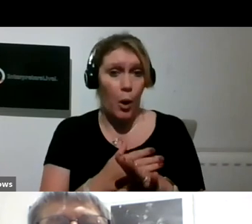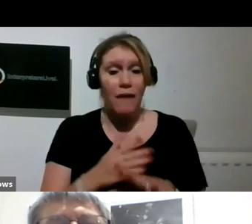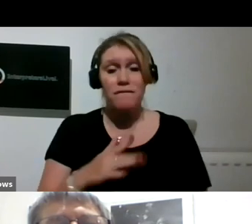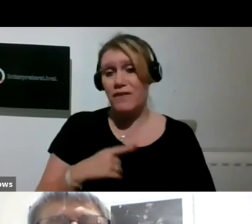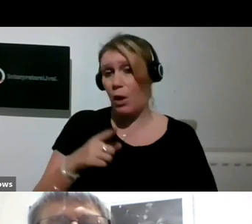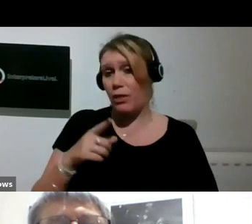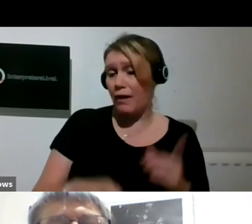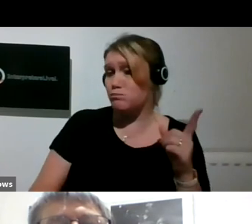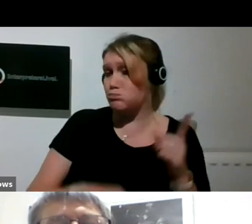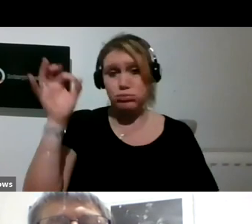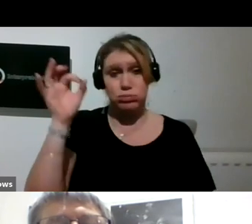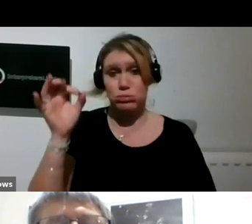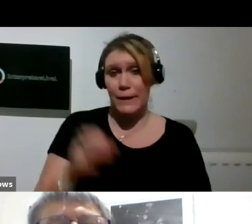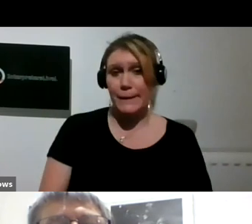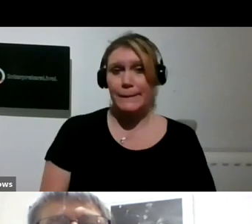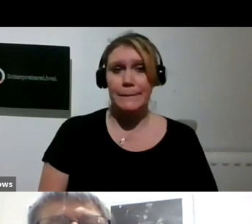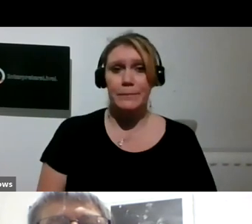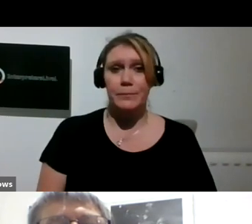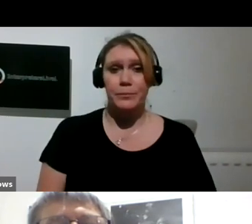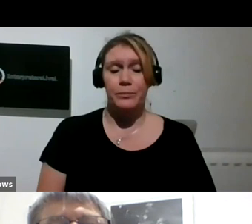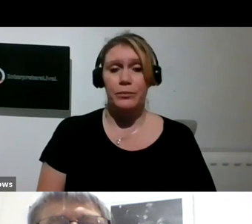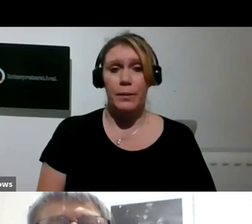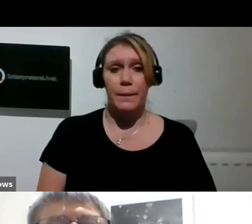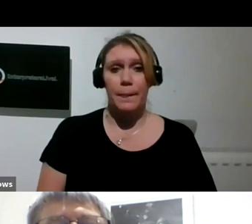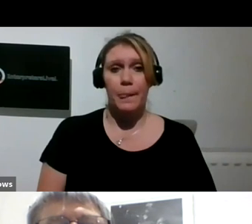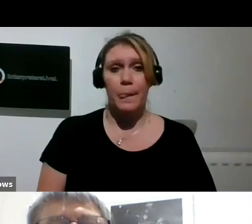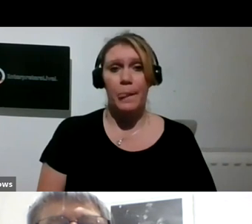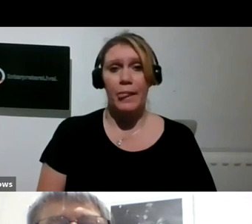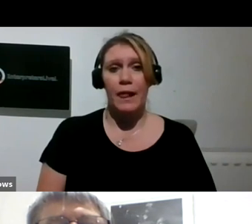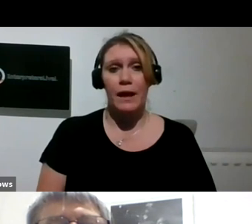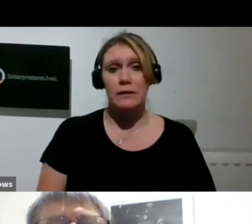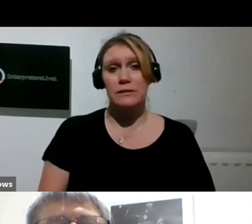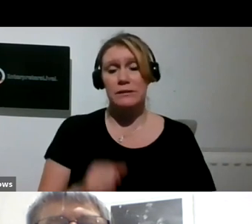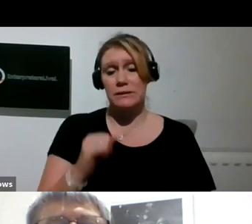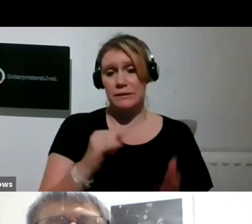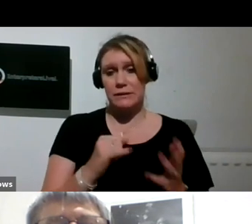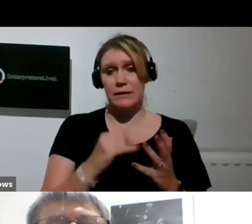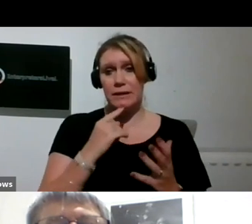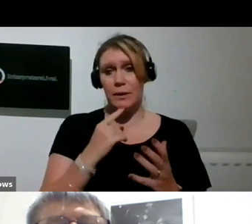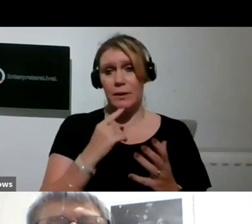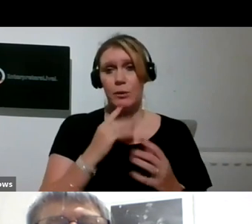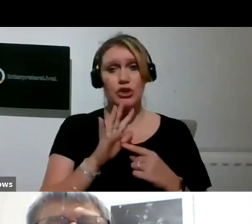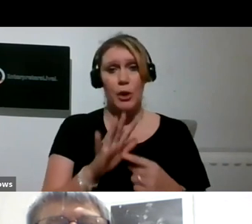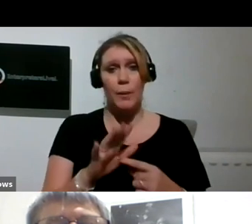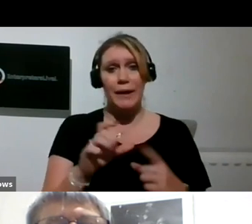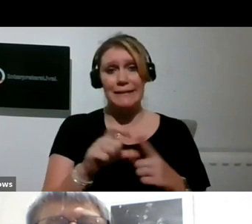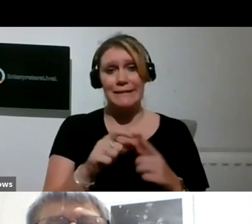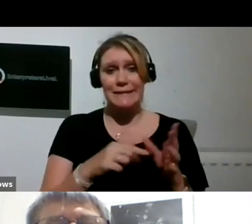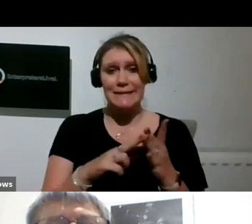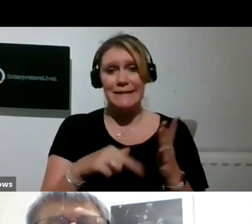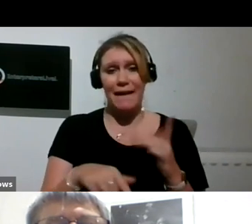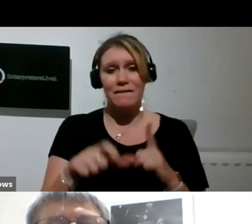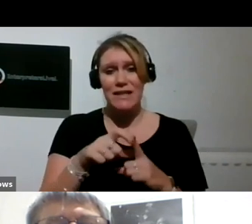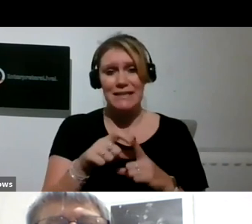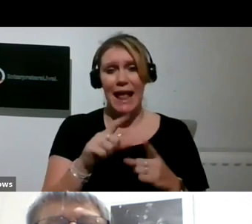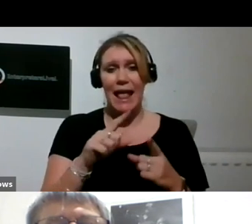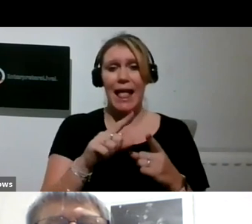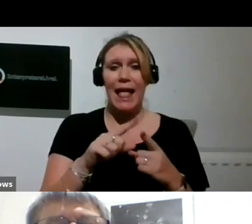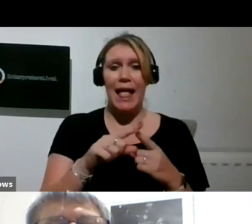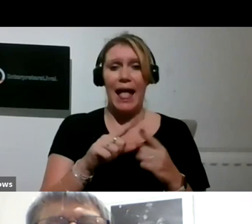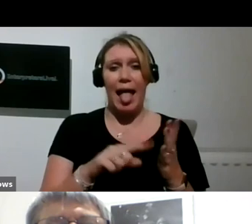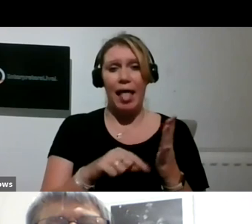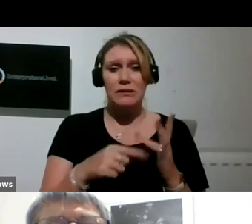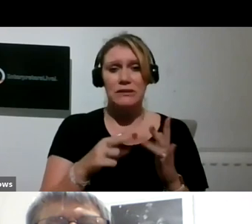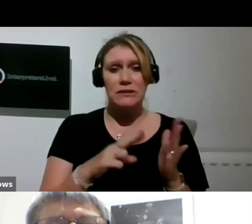And very excitingly, I mean, we're showing David Elton from the Art Recovery Group. One of his